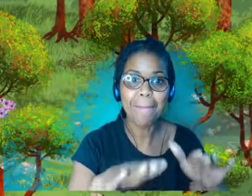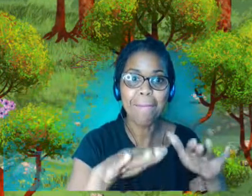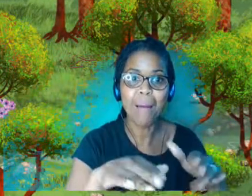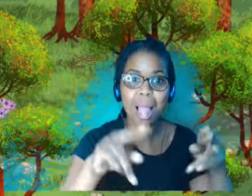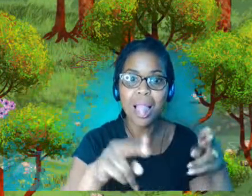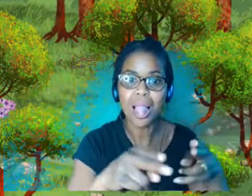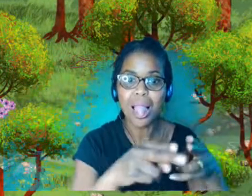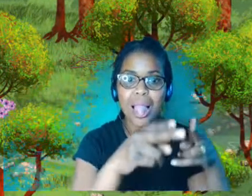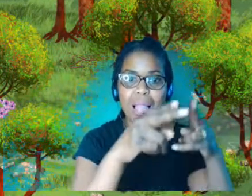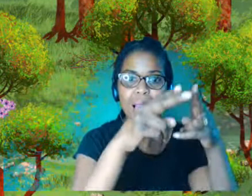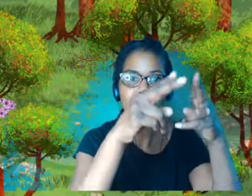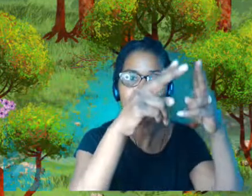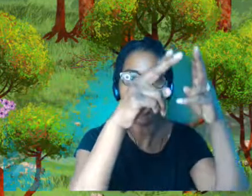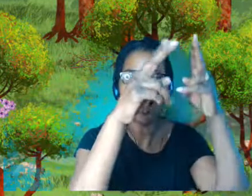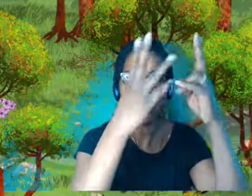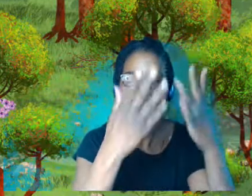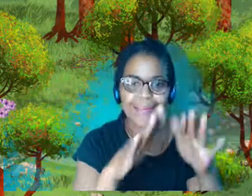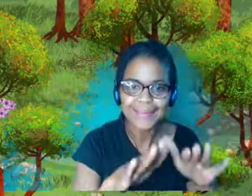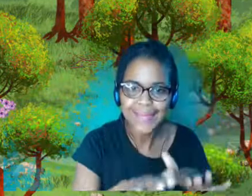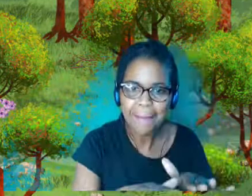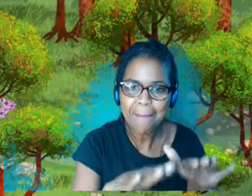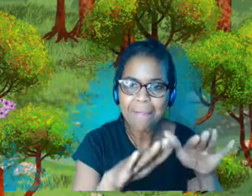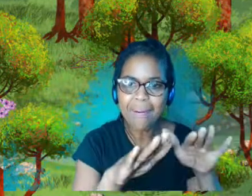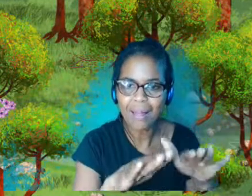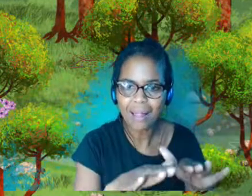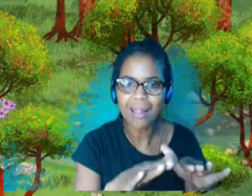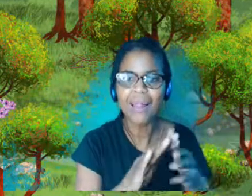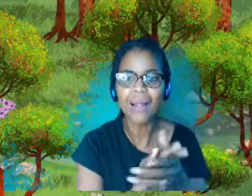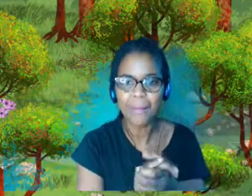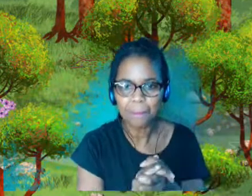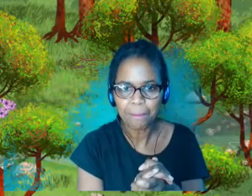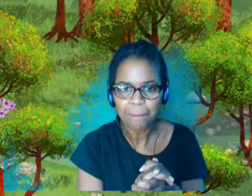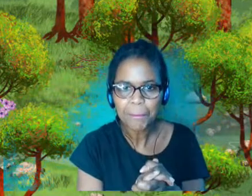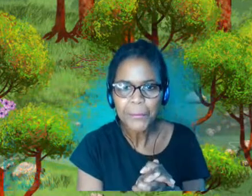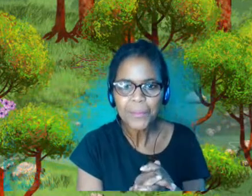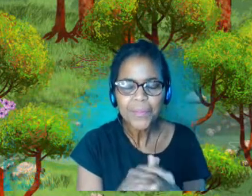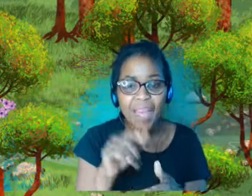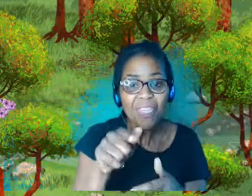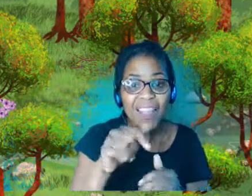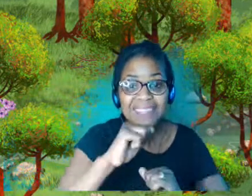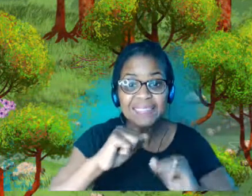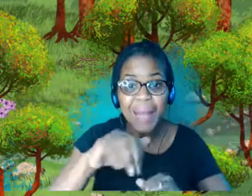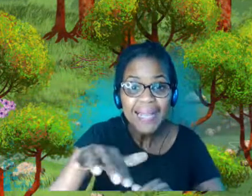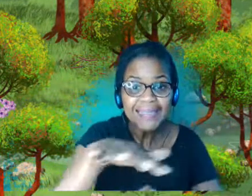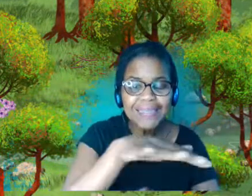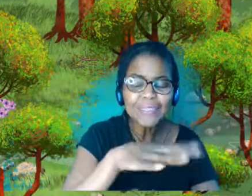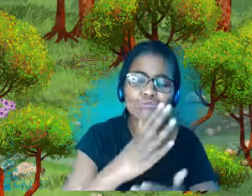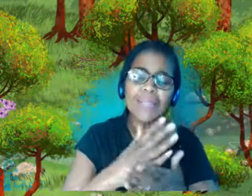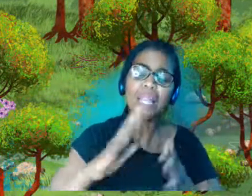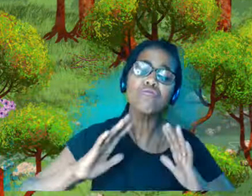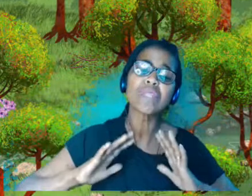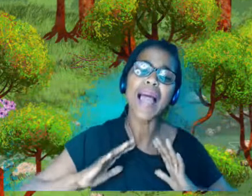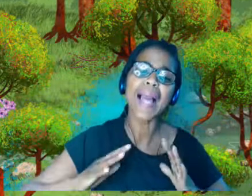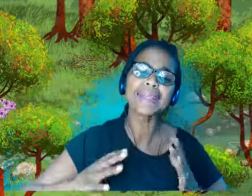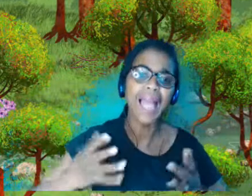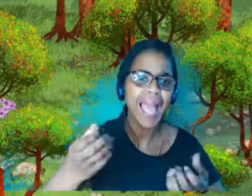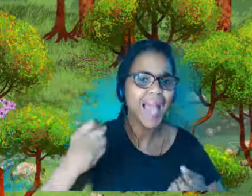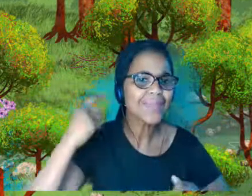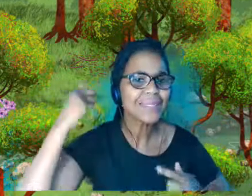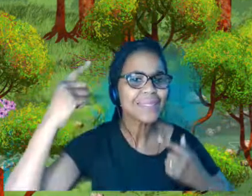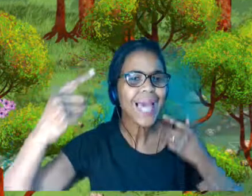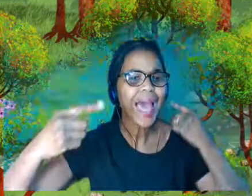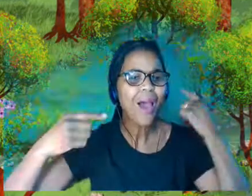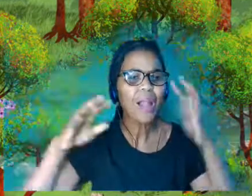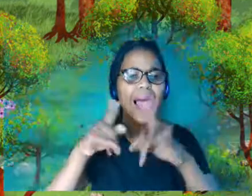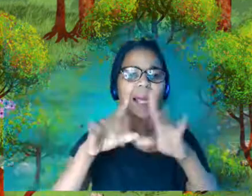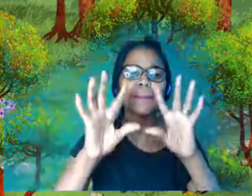And there's quite a lot of research that shows that this kind of space can also be relaxing. It can also, like being